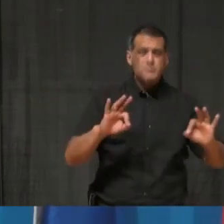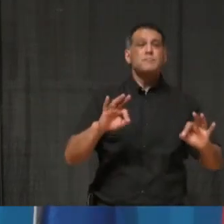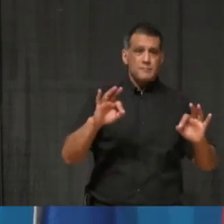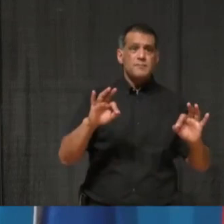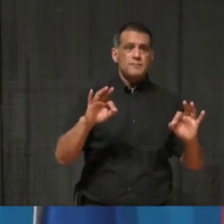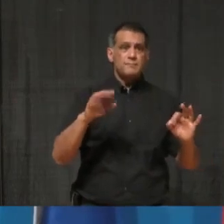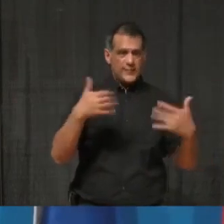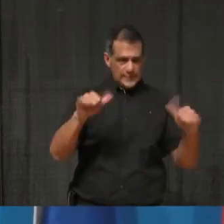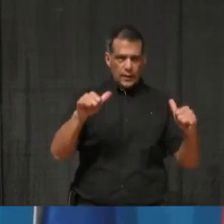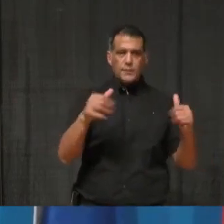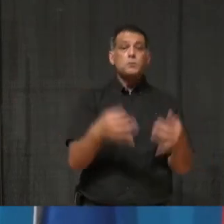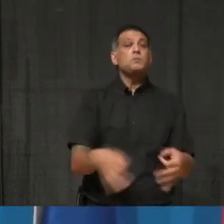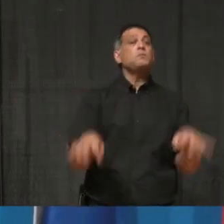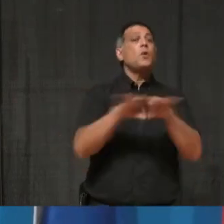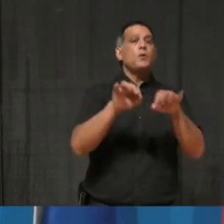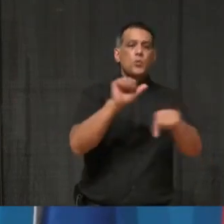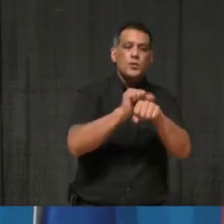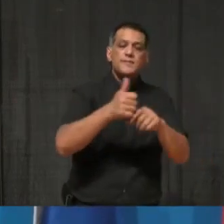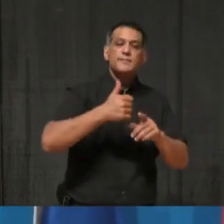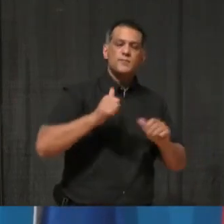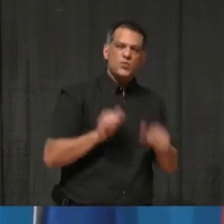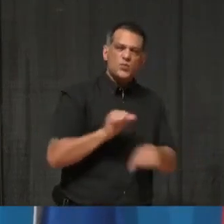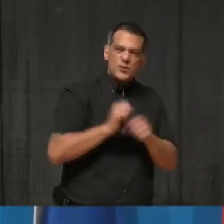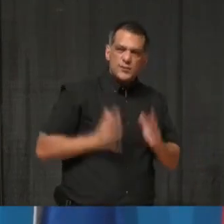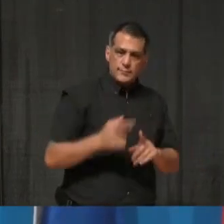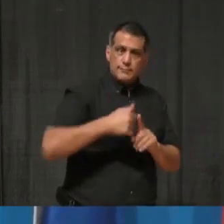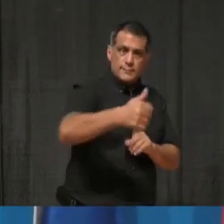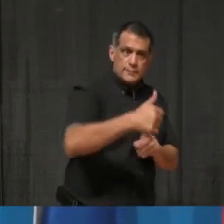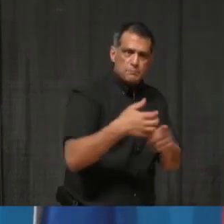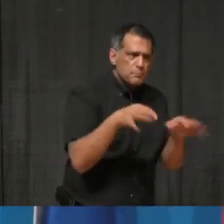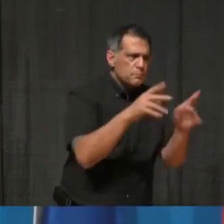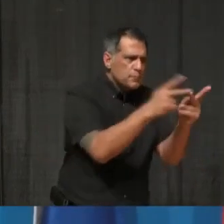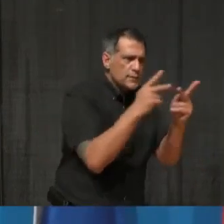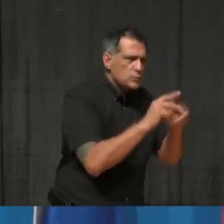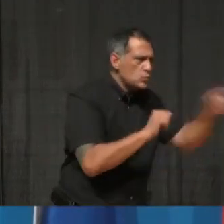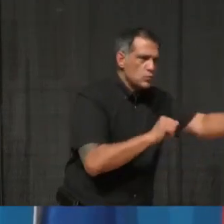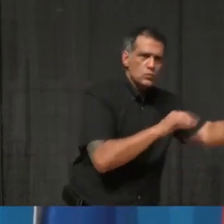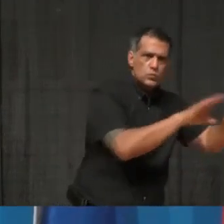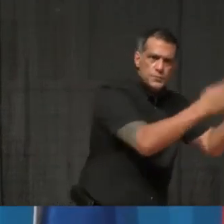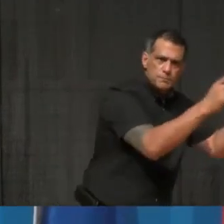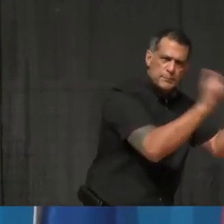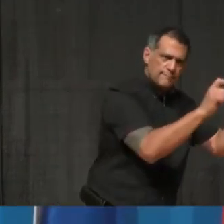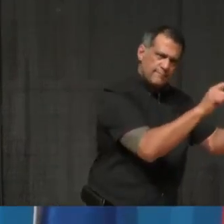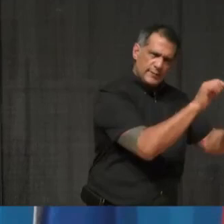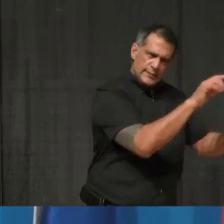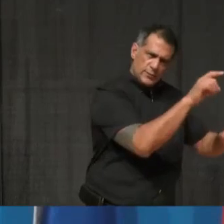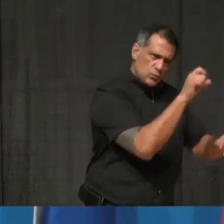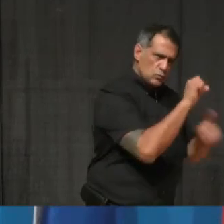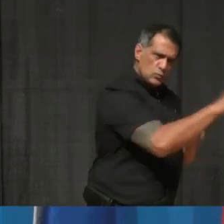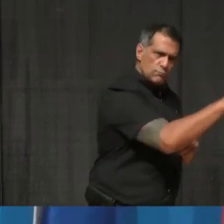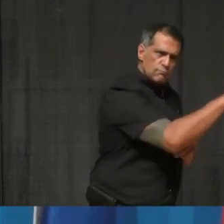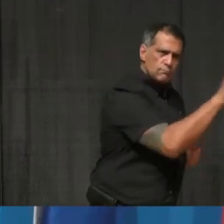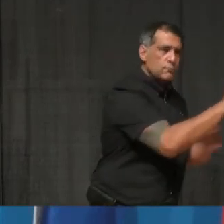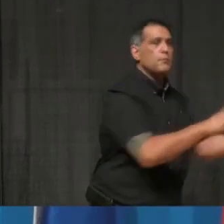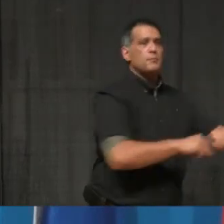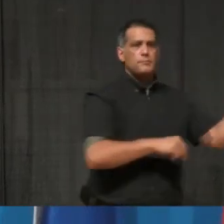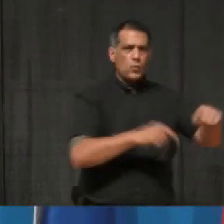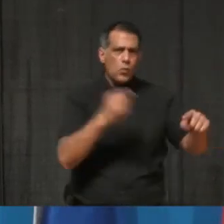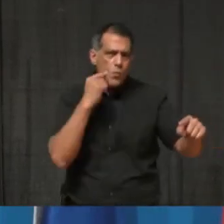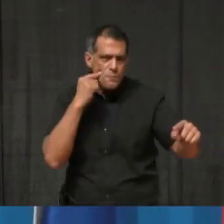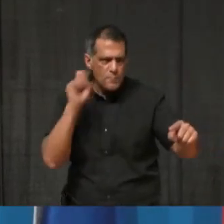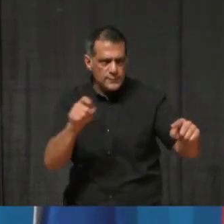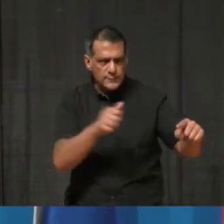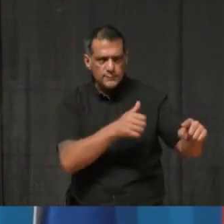transmission happening in those workplaces that remain open that then go back into households and from there back into other essential workplaces. And that